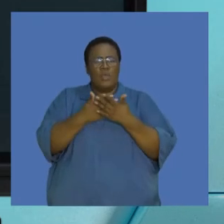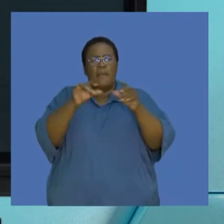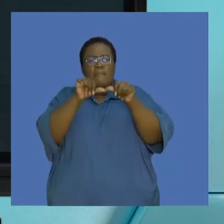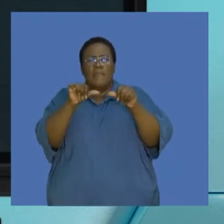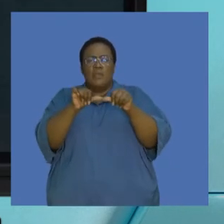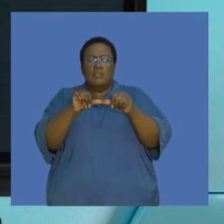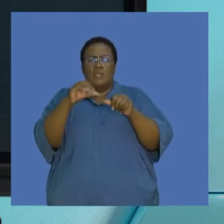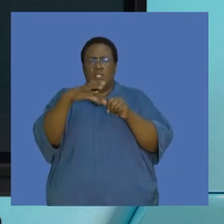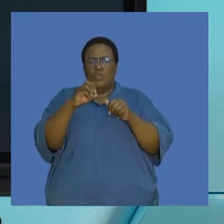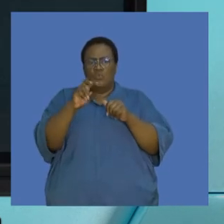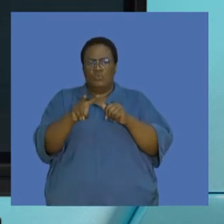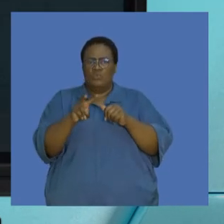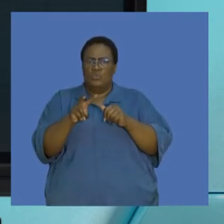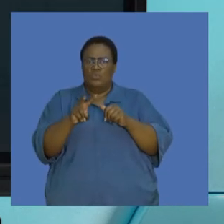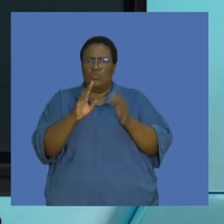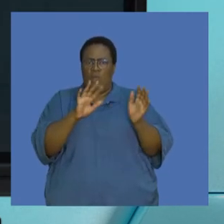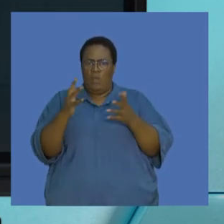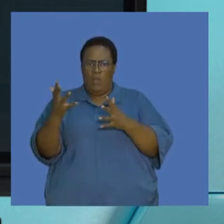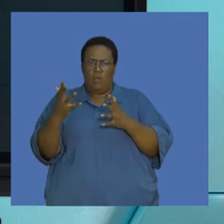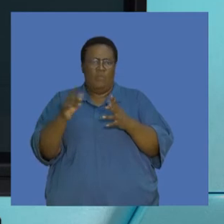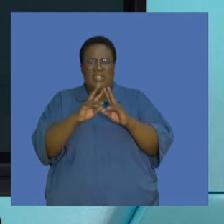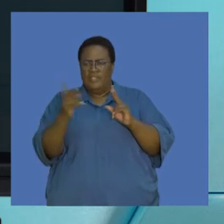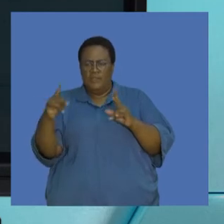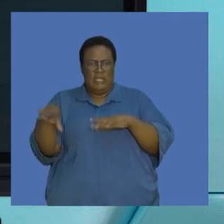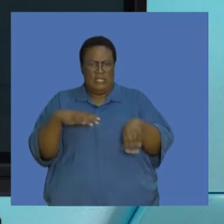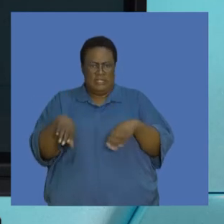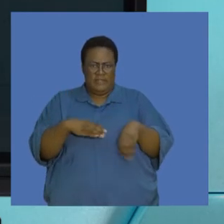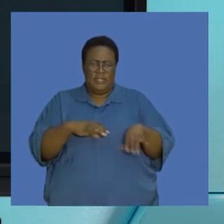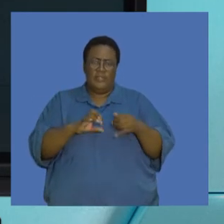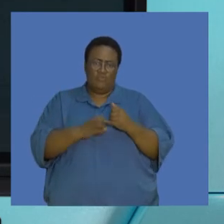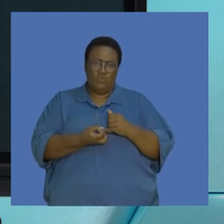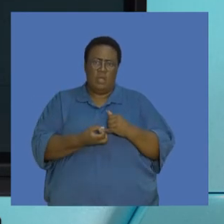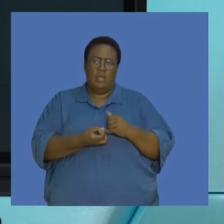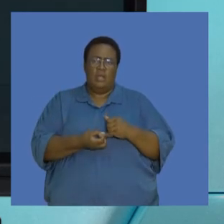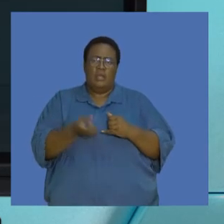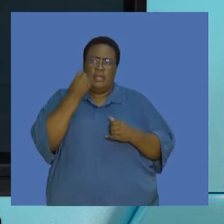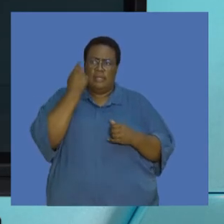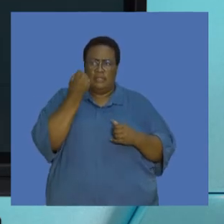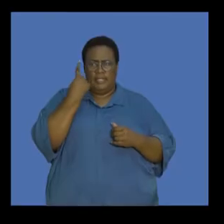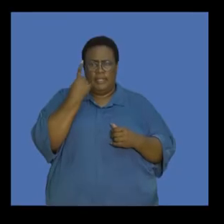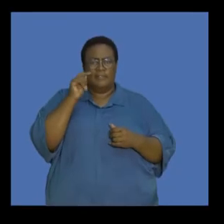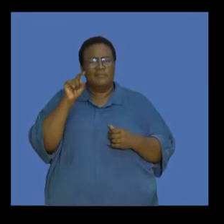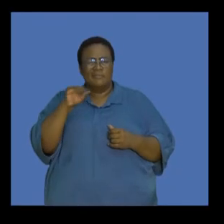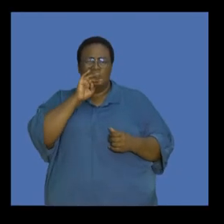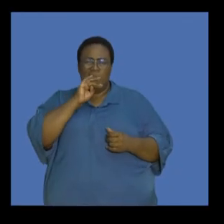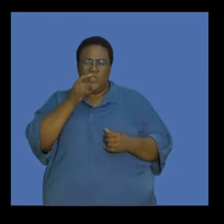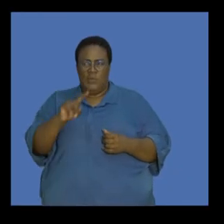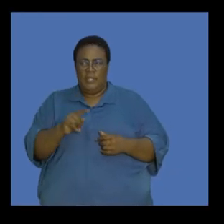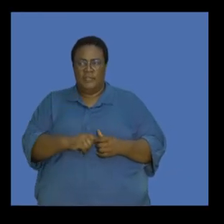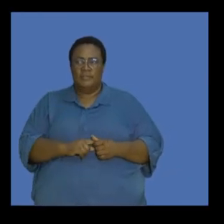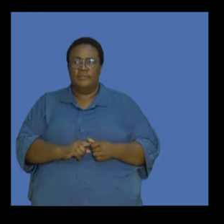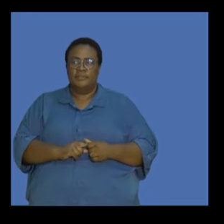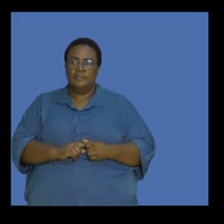measure the amount of carbon dioxide produced by different activities. Let's try and unpack what carbon footprint is.